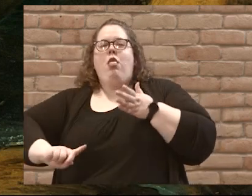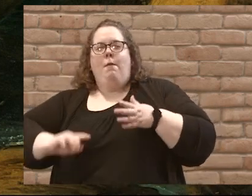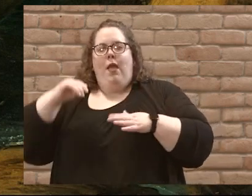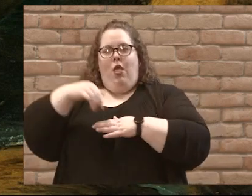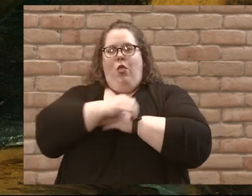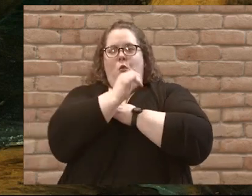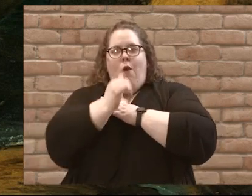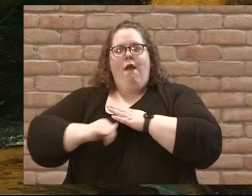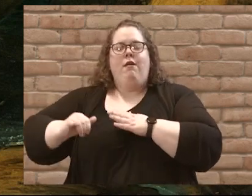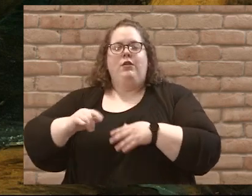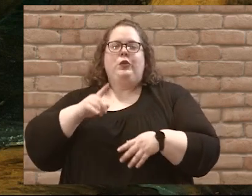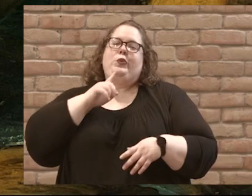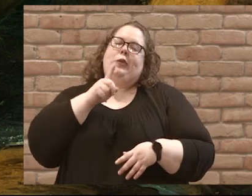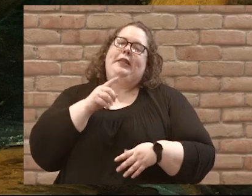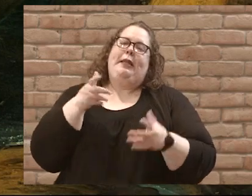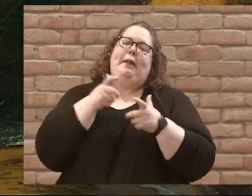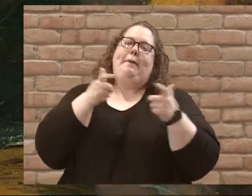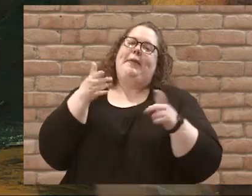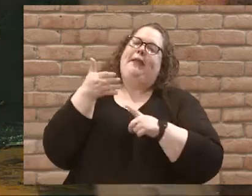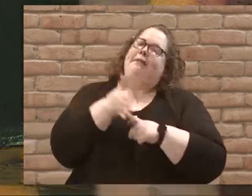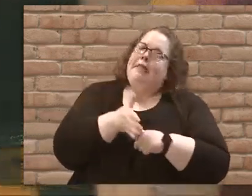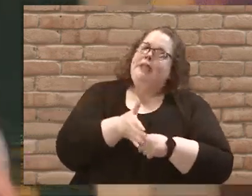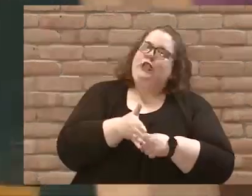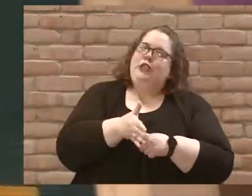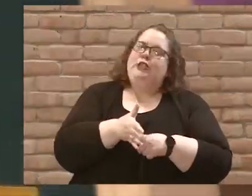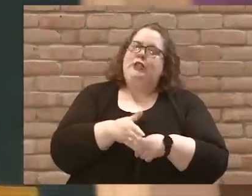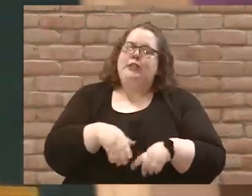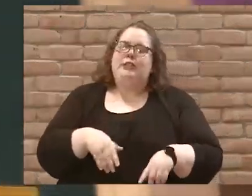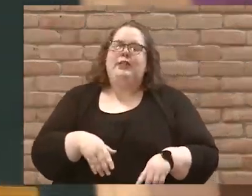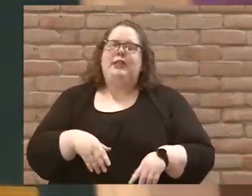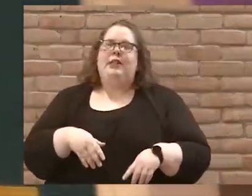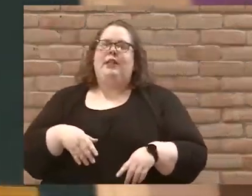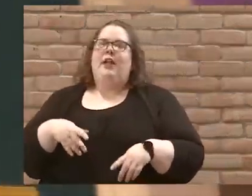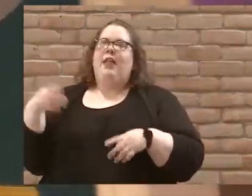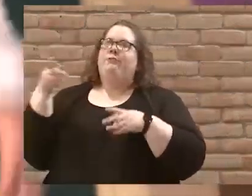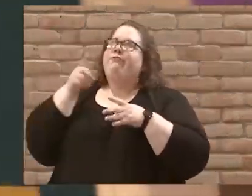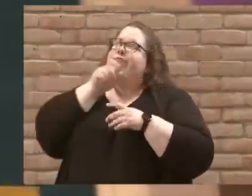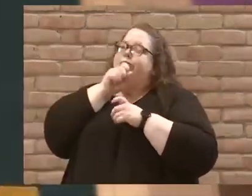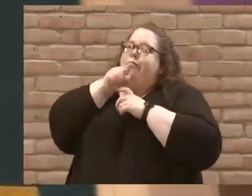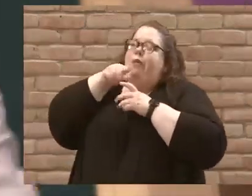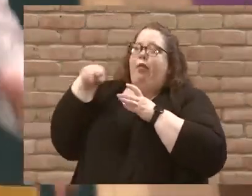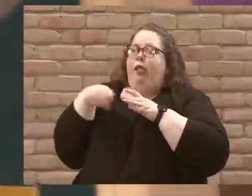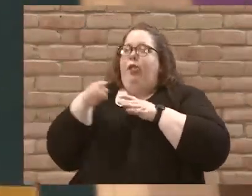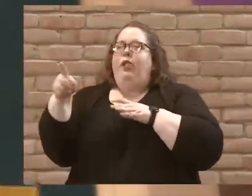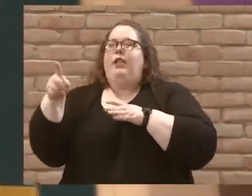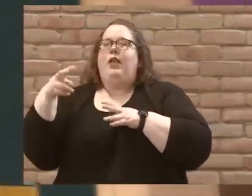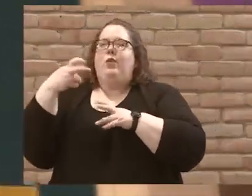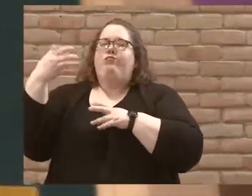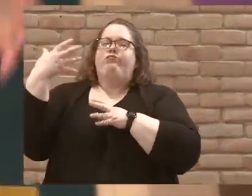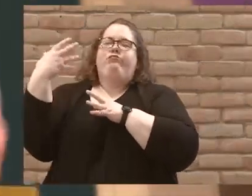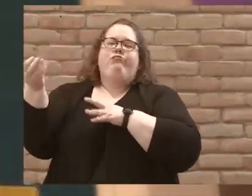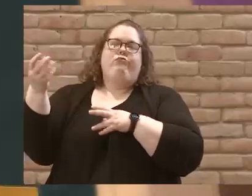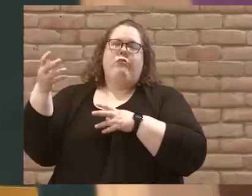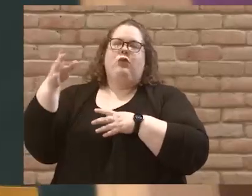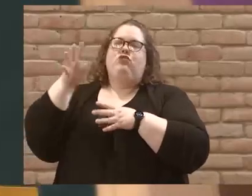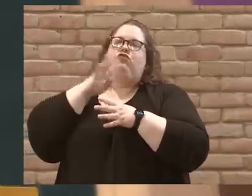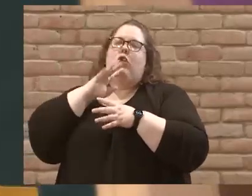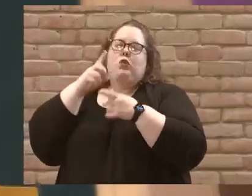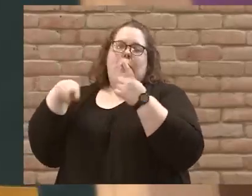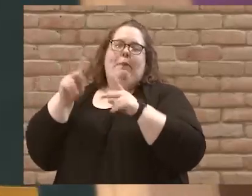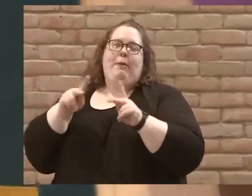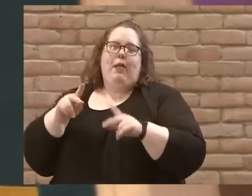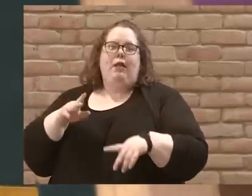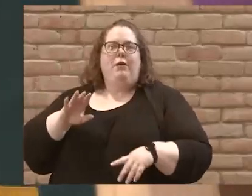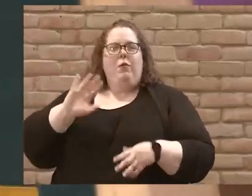It's actually a big fish, is what the text tells us, and that it spit it out, and he went and talked to some people. But we all know the account of